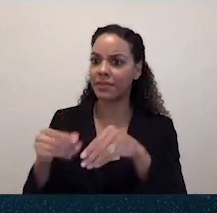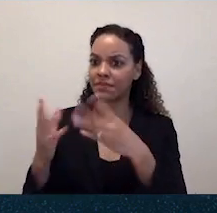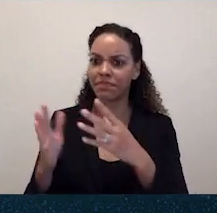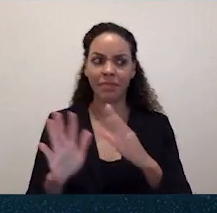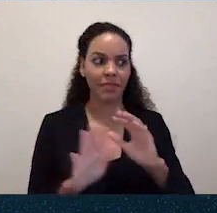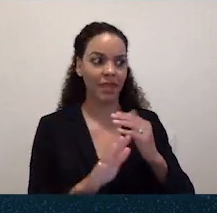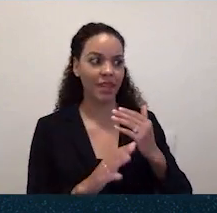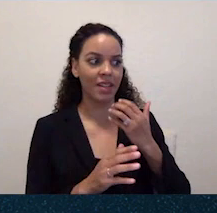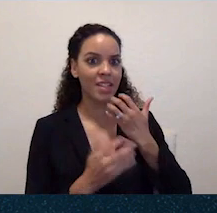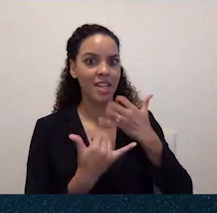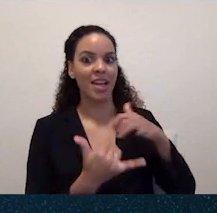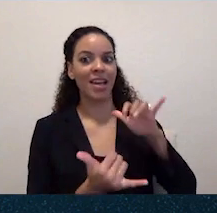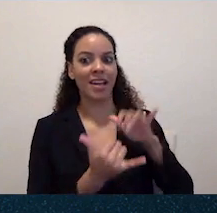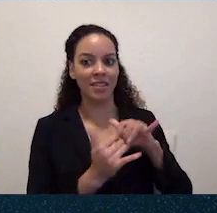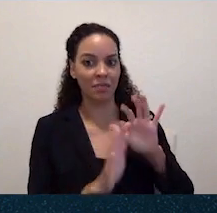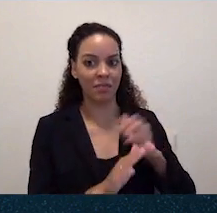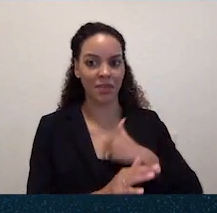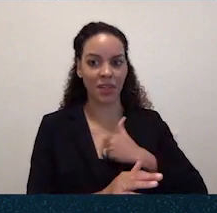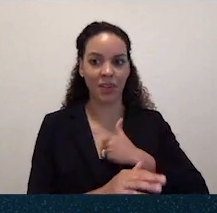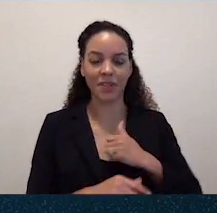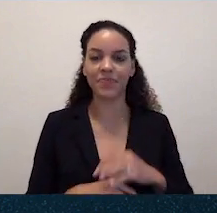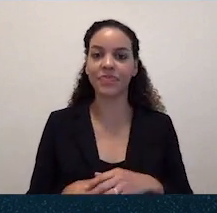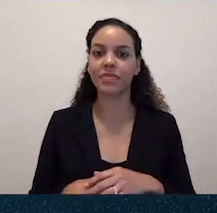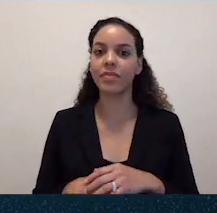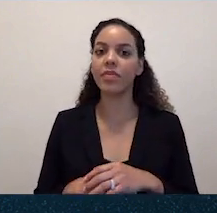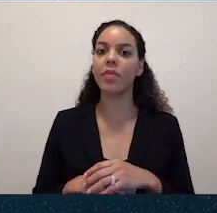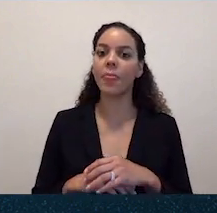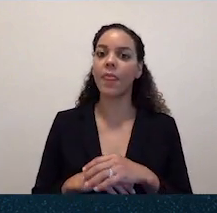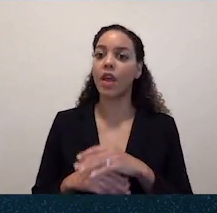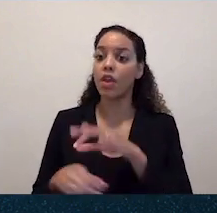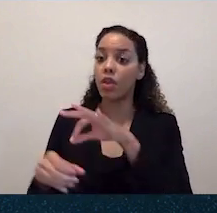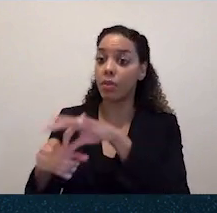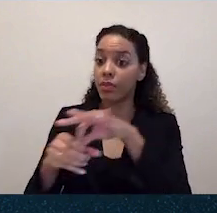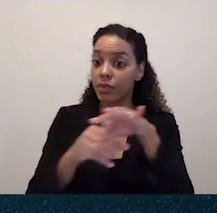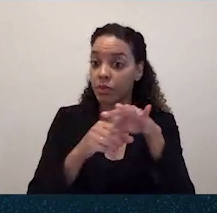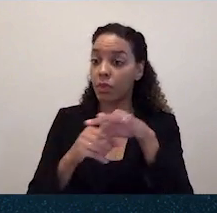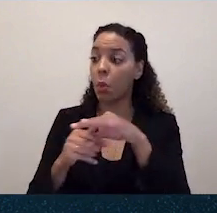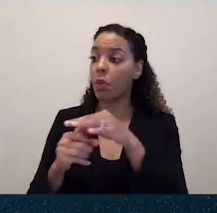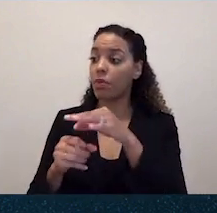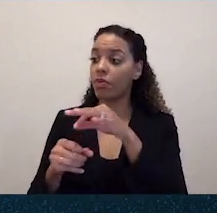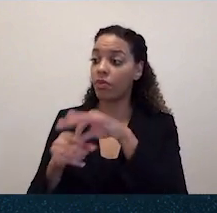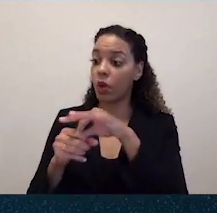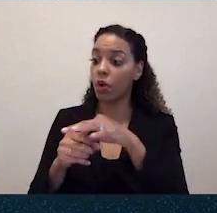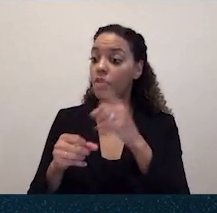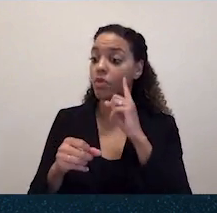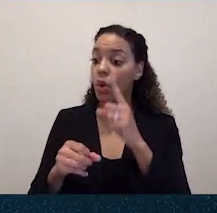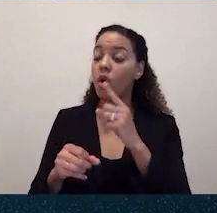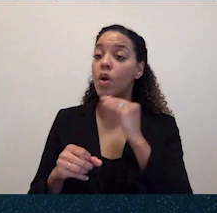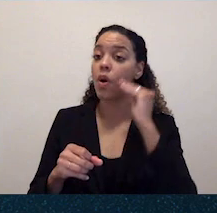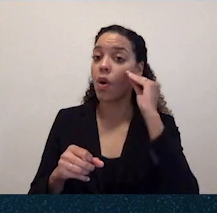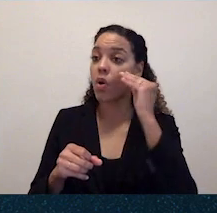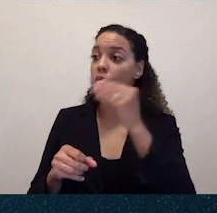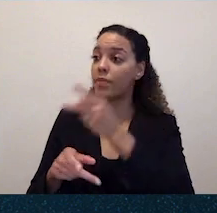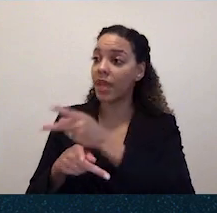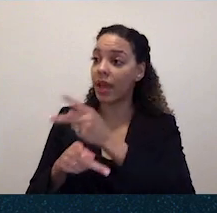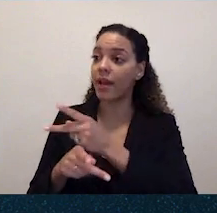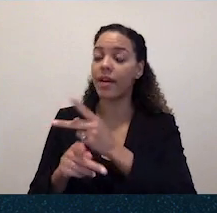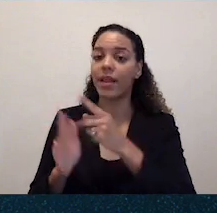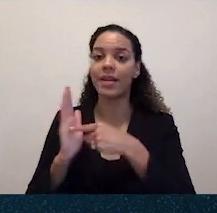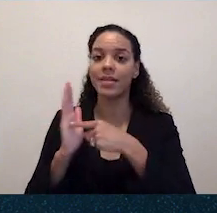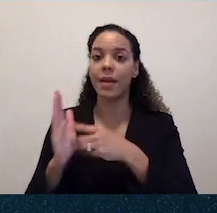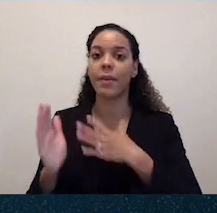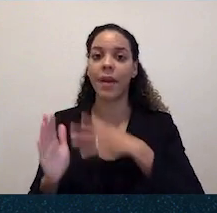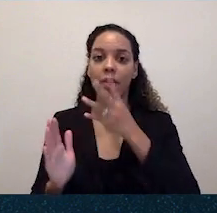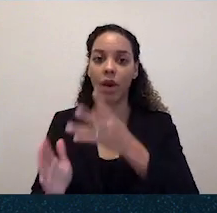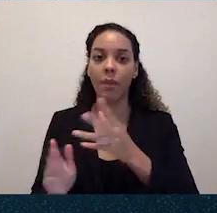The polling continues to be strong for the investments in home and community-based care for our seniors like my grandma, people with disabilities like Chris here,